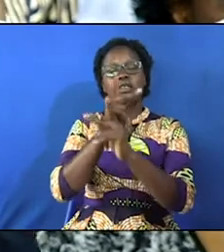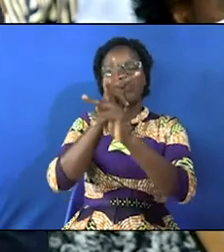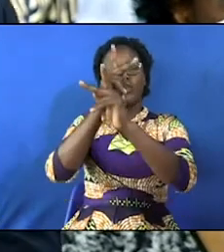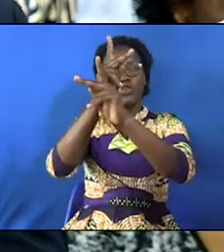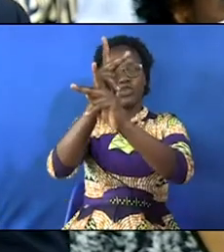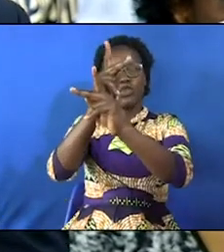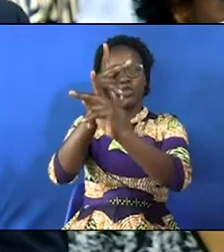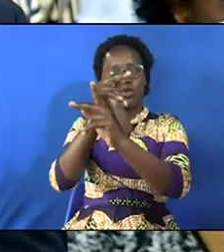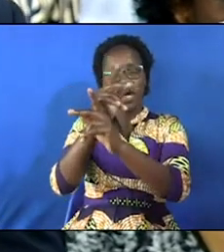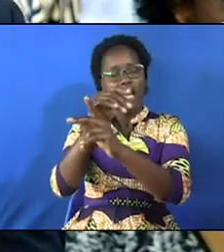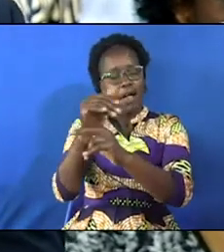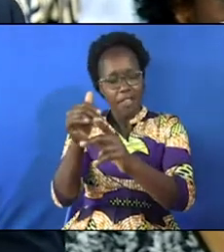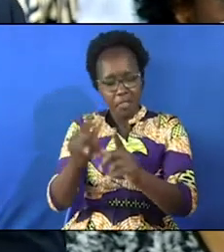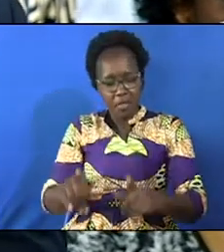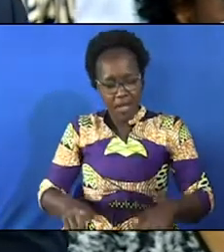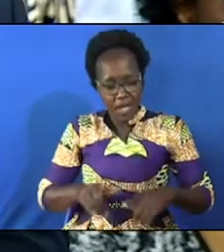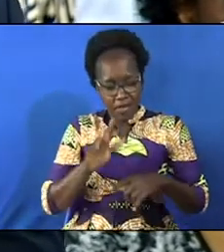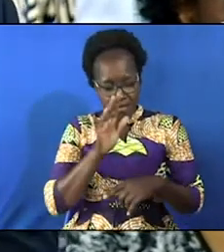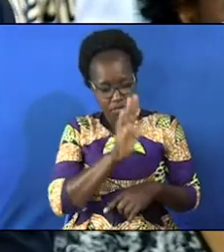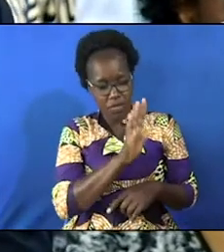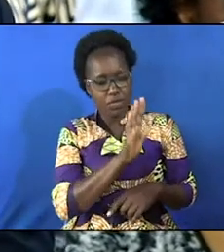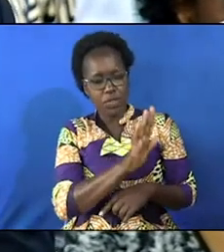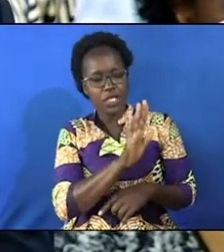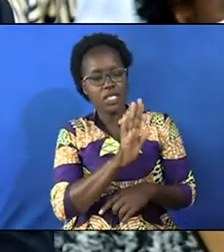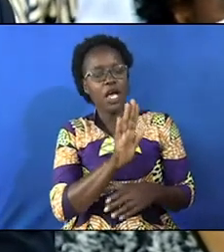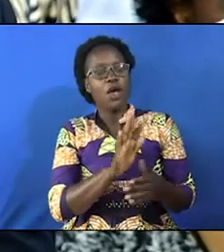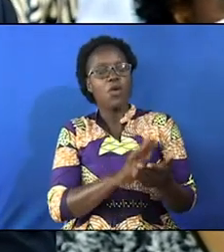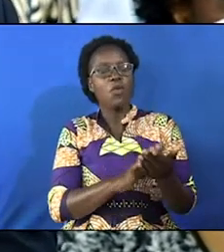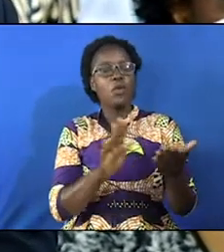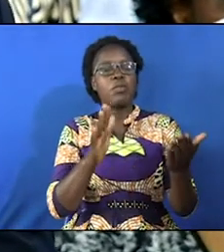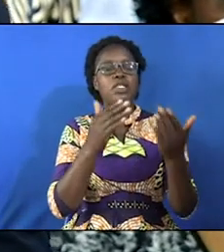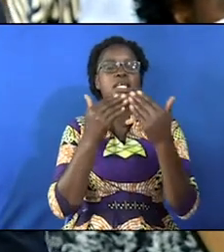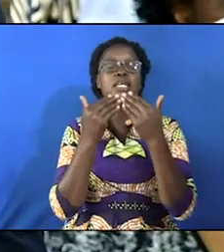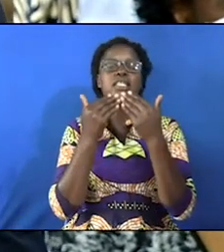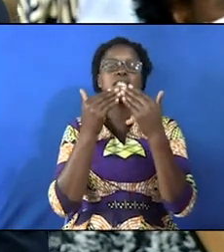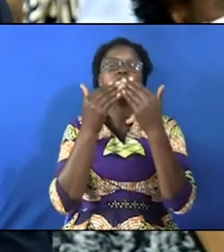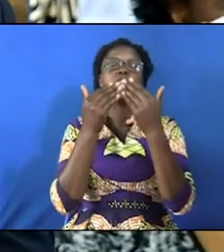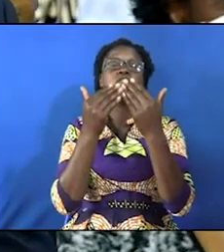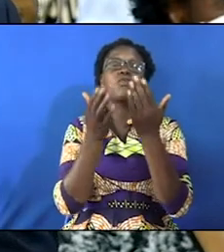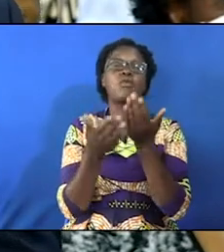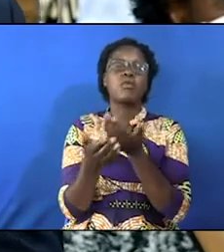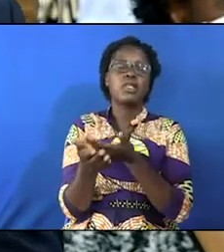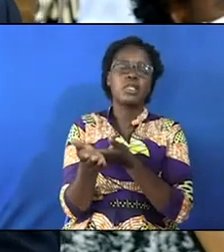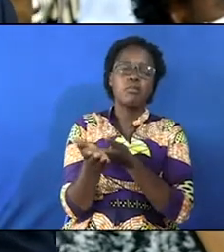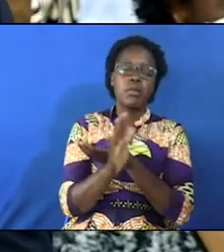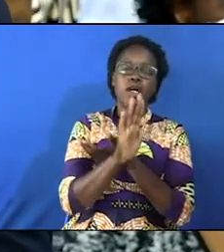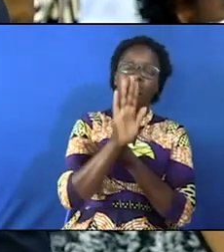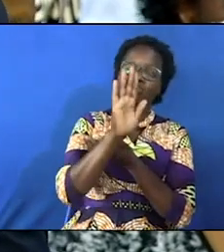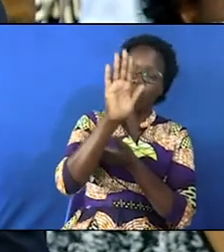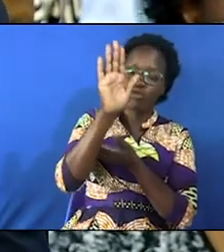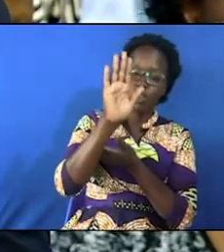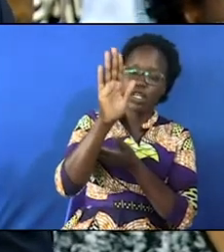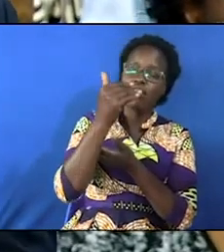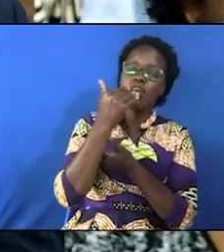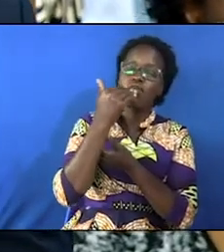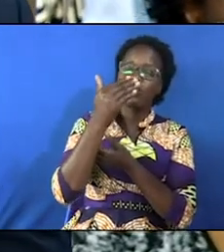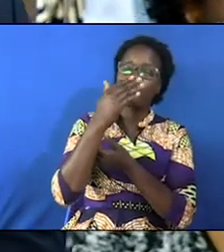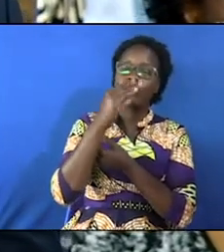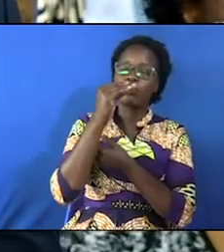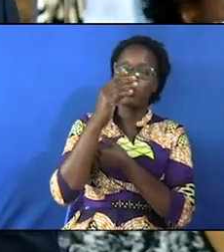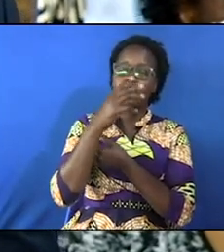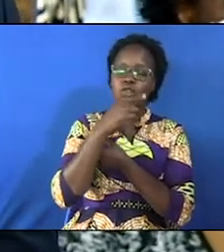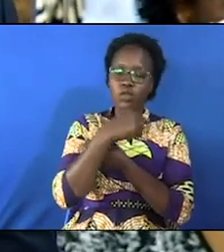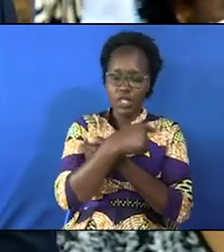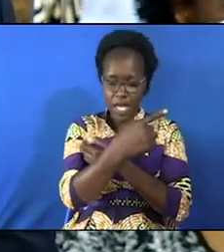rest of their lives we praise you and thank you for drawing them back to yourself we thank you for speaking to them